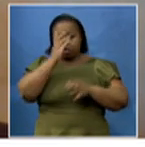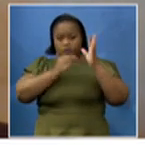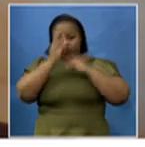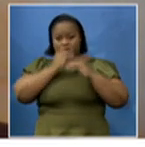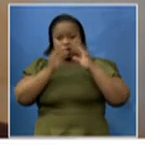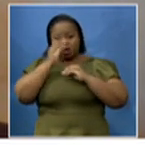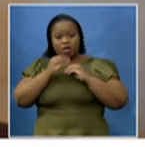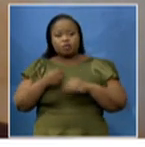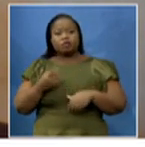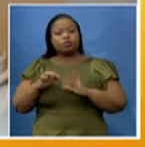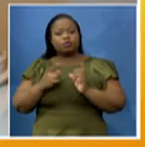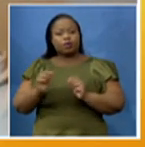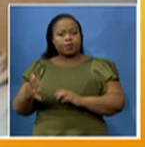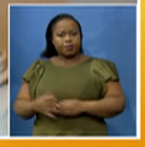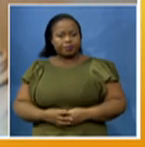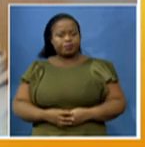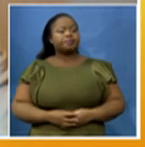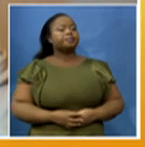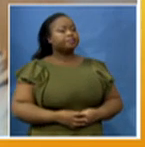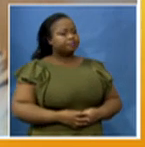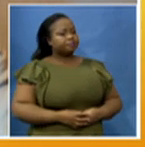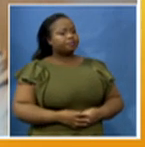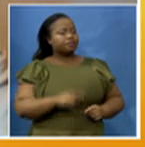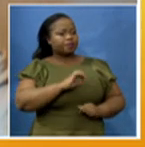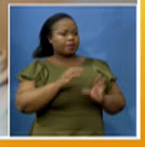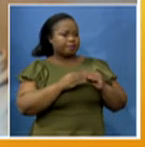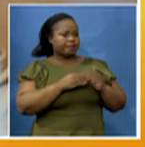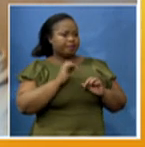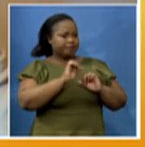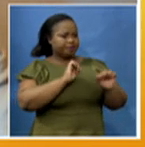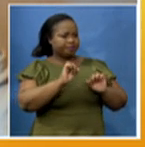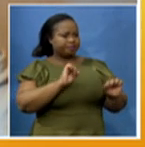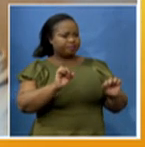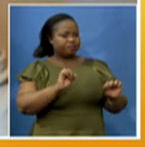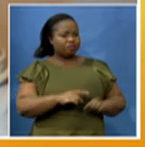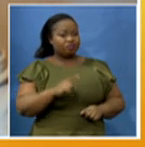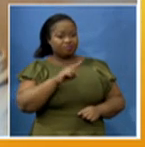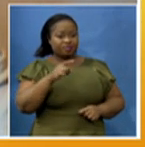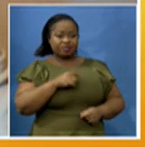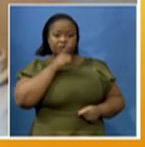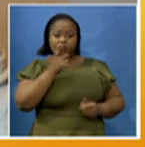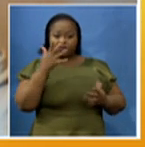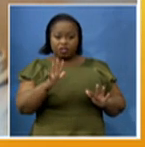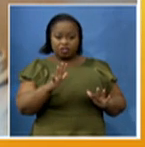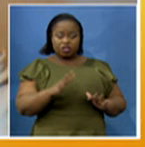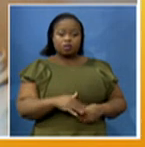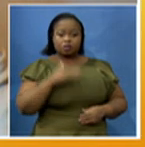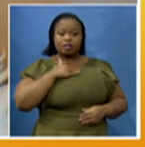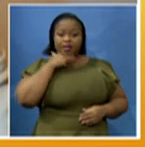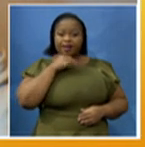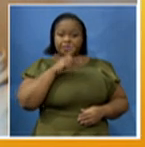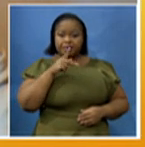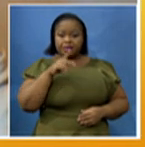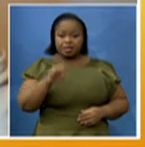science of nursing. So speaking to your members, have they indicated that there is enough personal protective